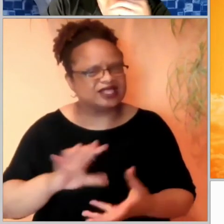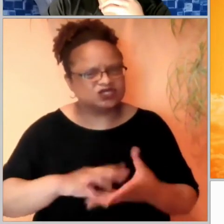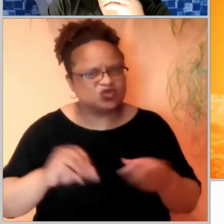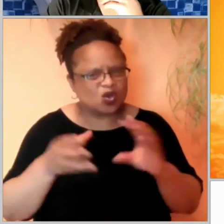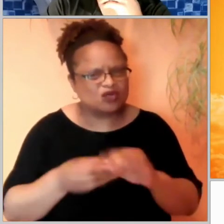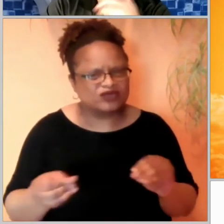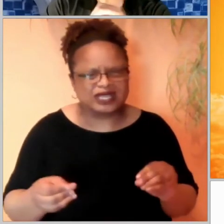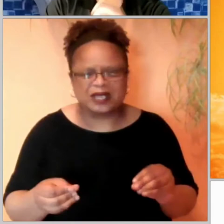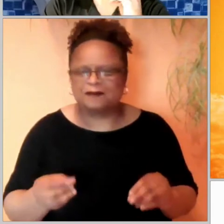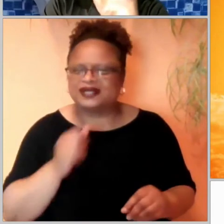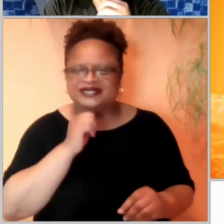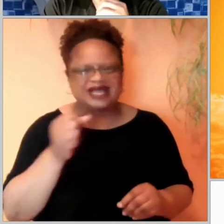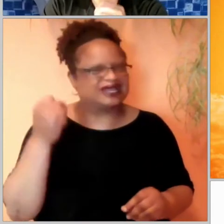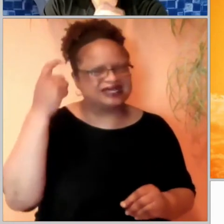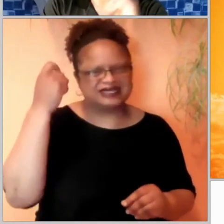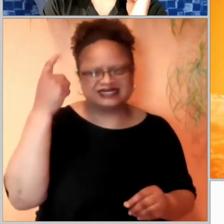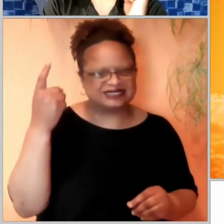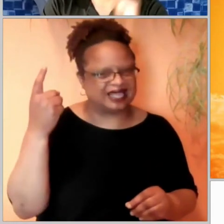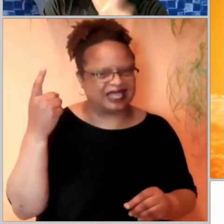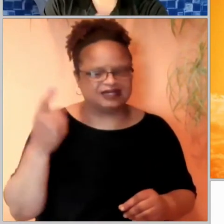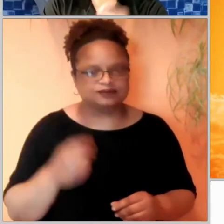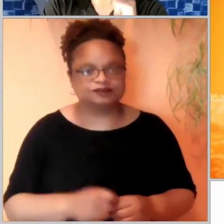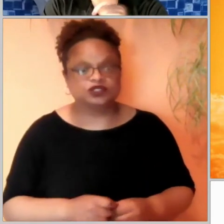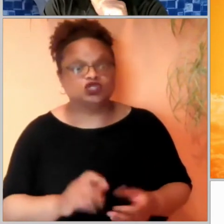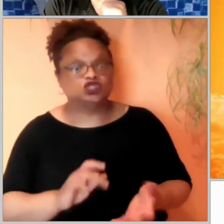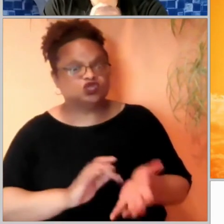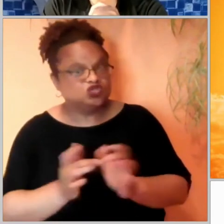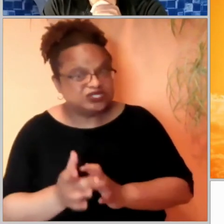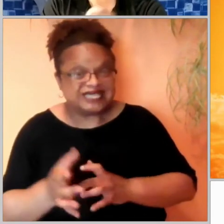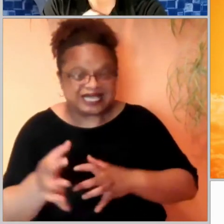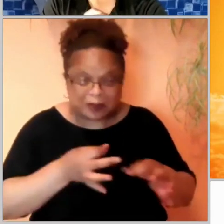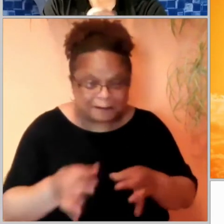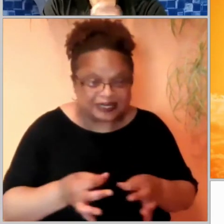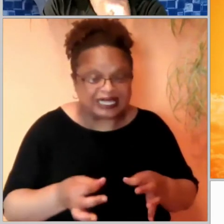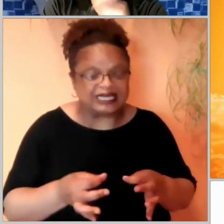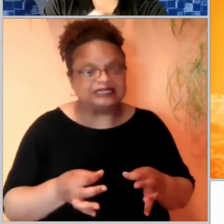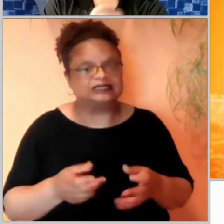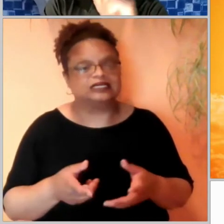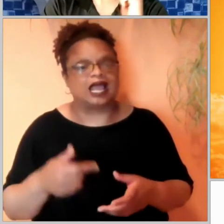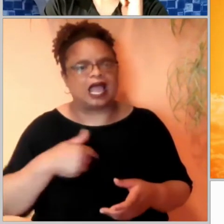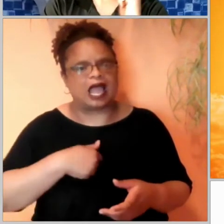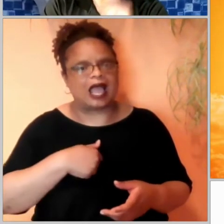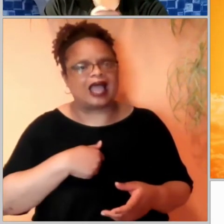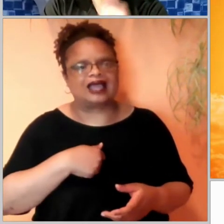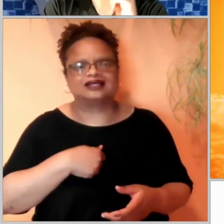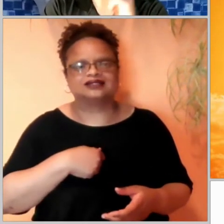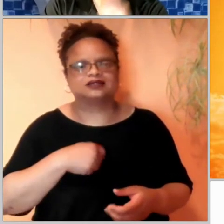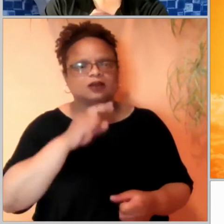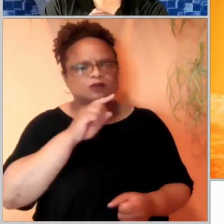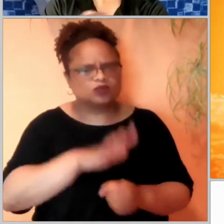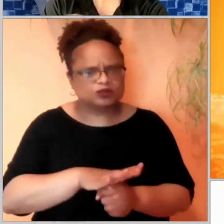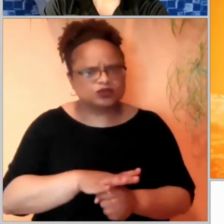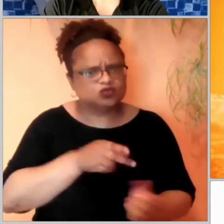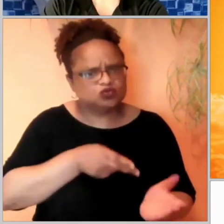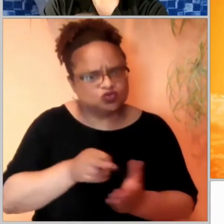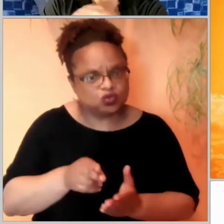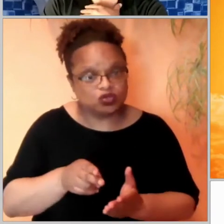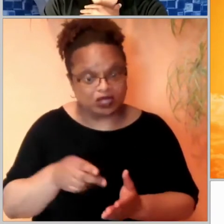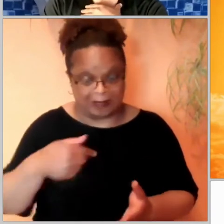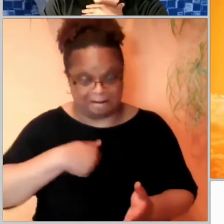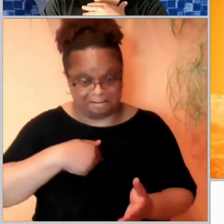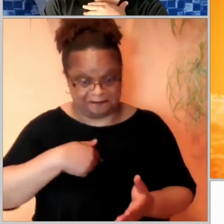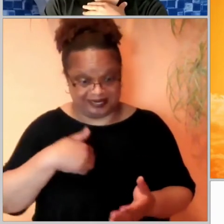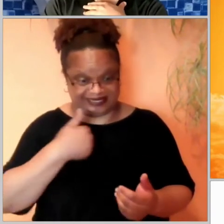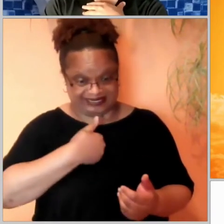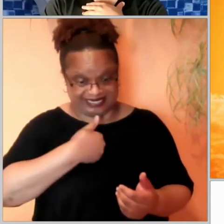what he meant. Jesus emphasized, I can guarantee this truth. I am the gate for the sheep. All who